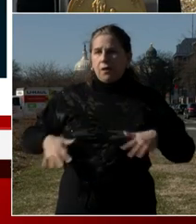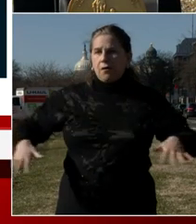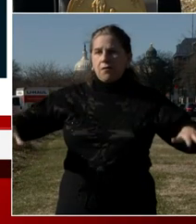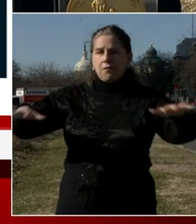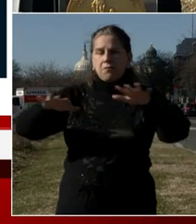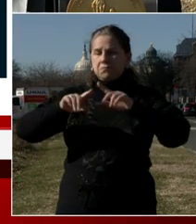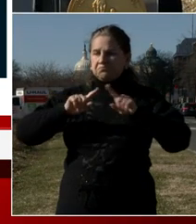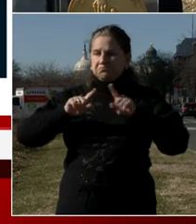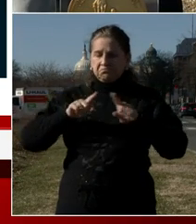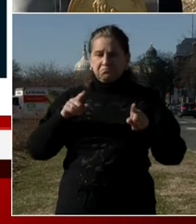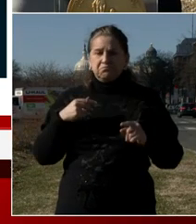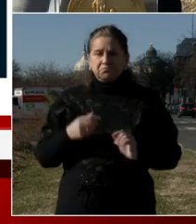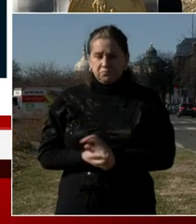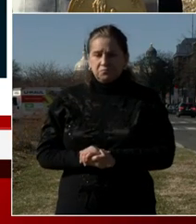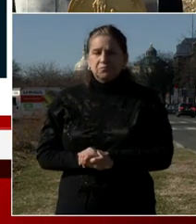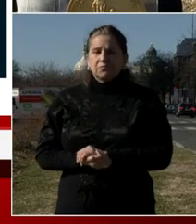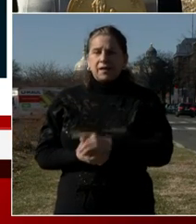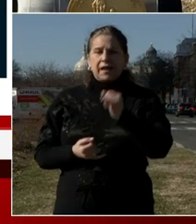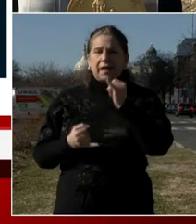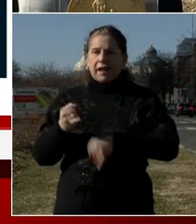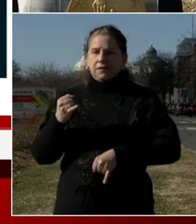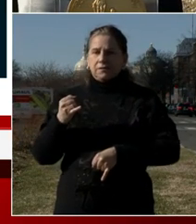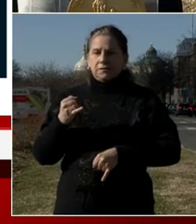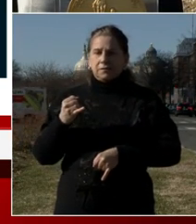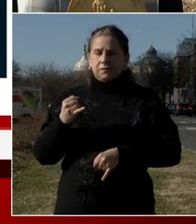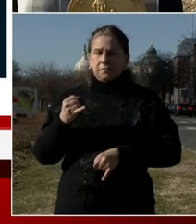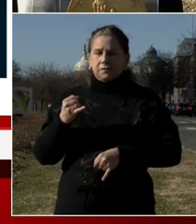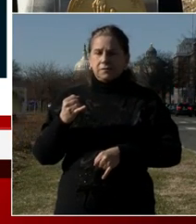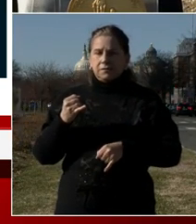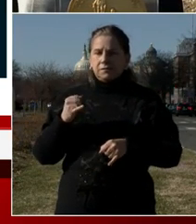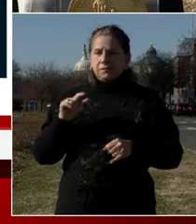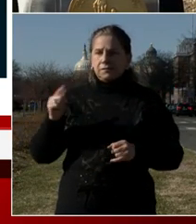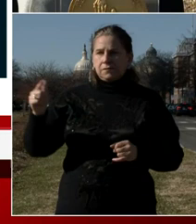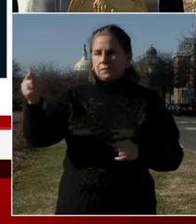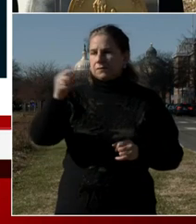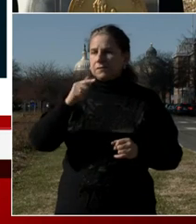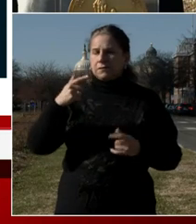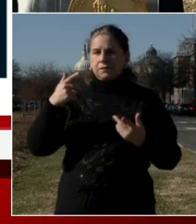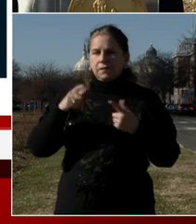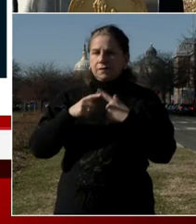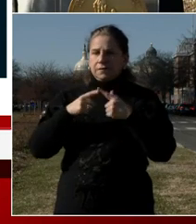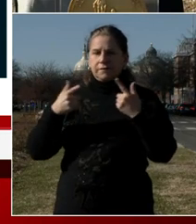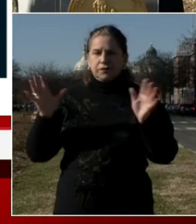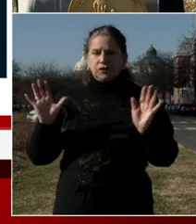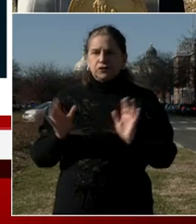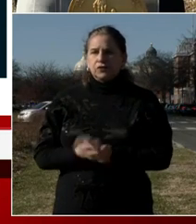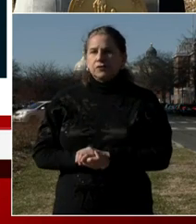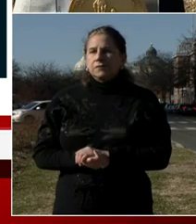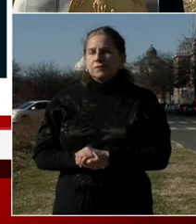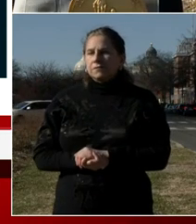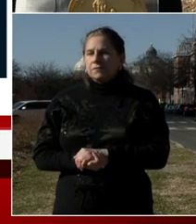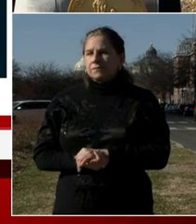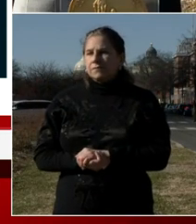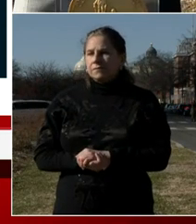Okay, I'll have one last round and, uh, then I'll take some community questions. Okay. Any press questions? Yes, ma'am.